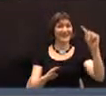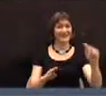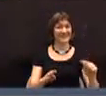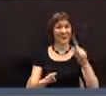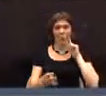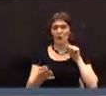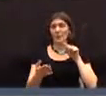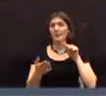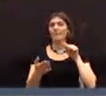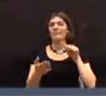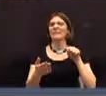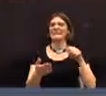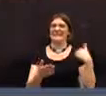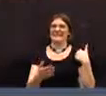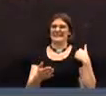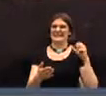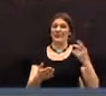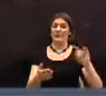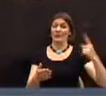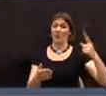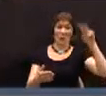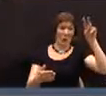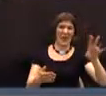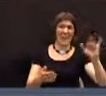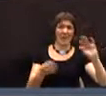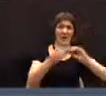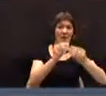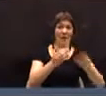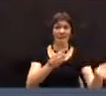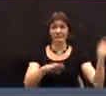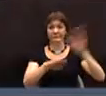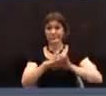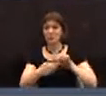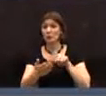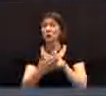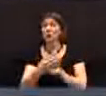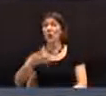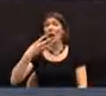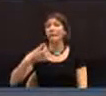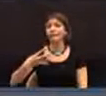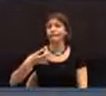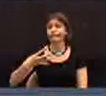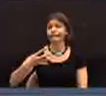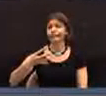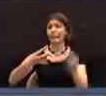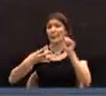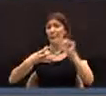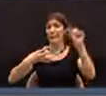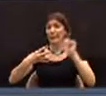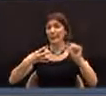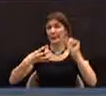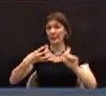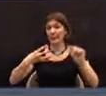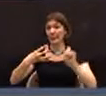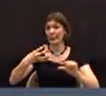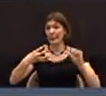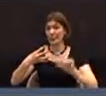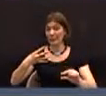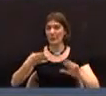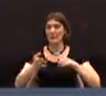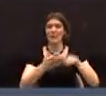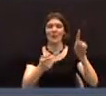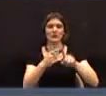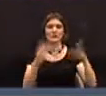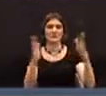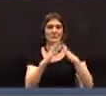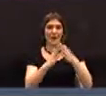April, as of April 1, 2014, shall be due and payable in four equal installments payable to the